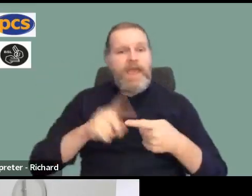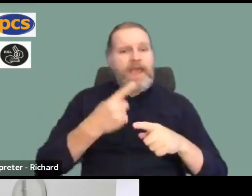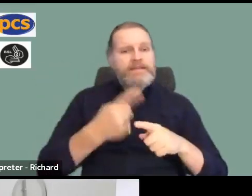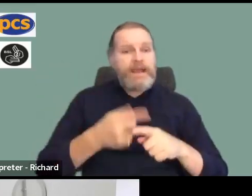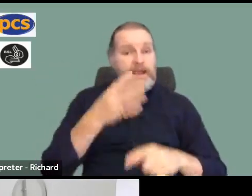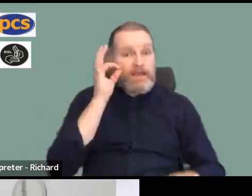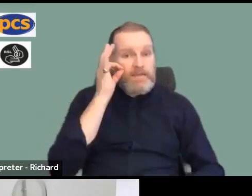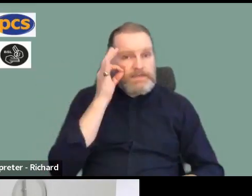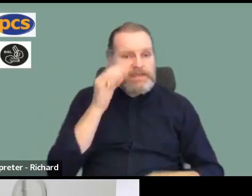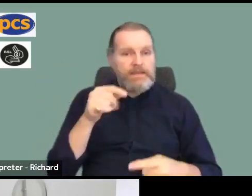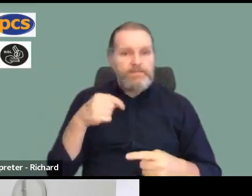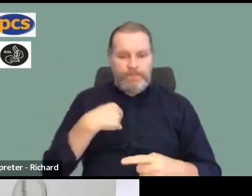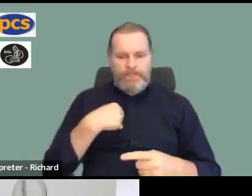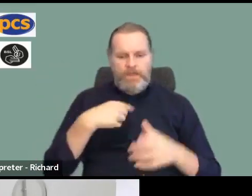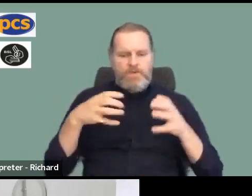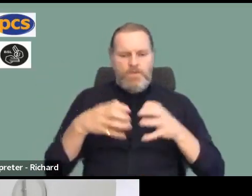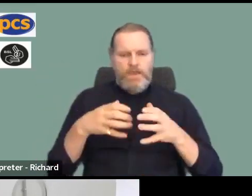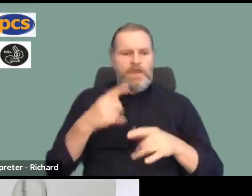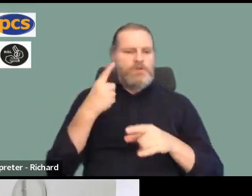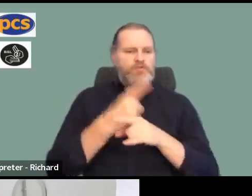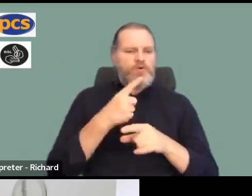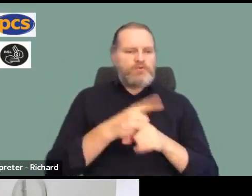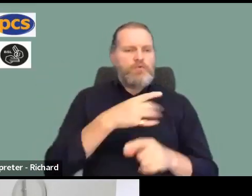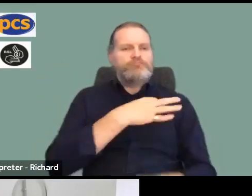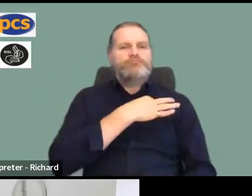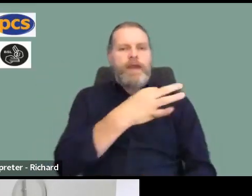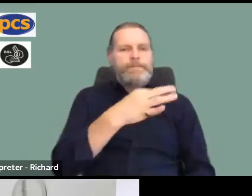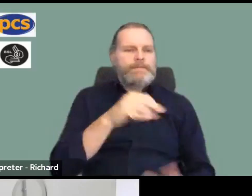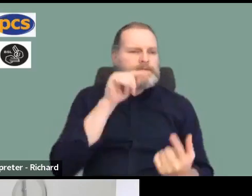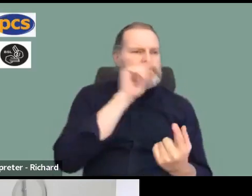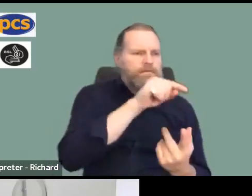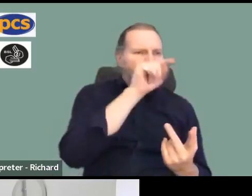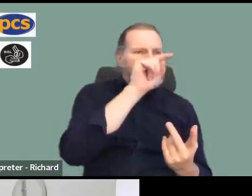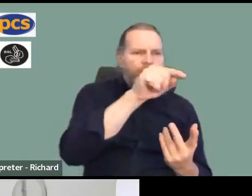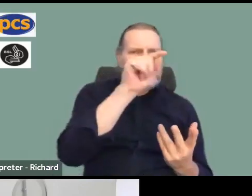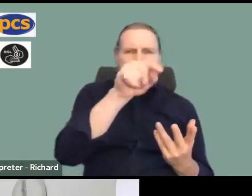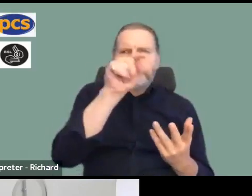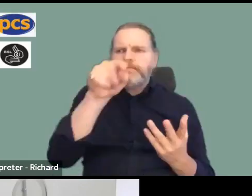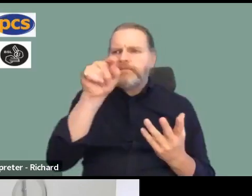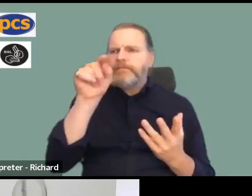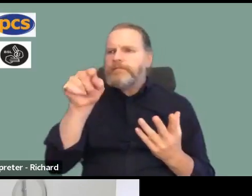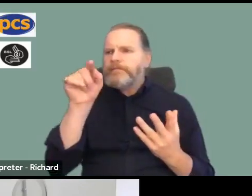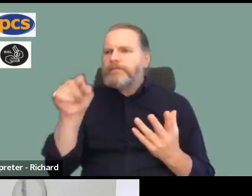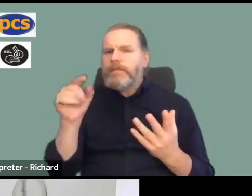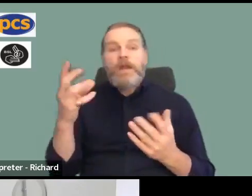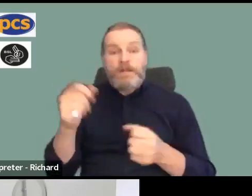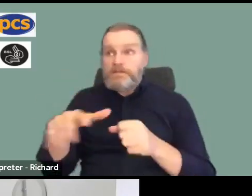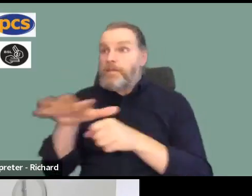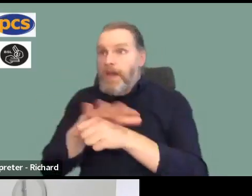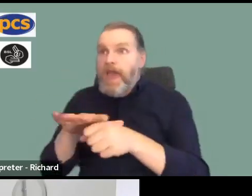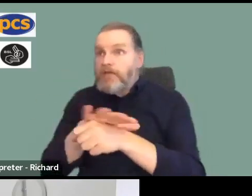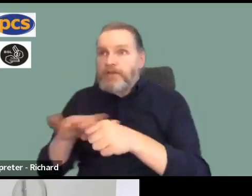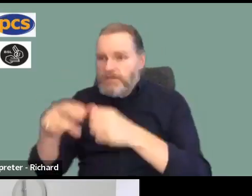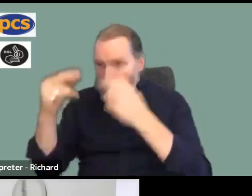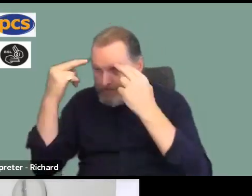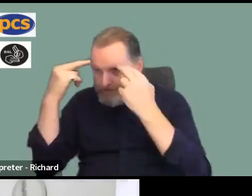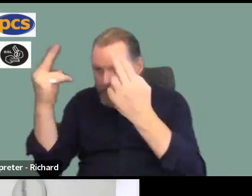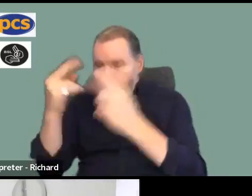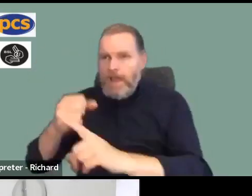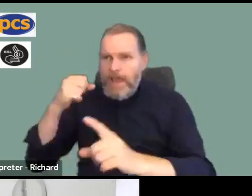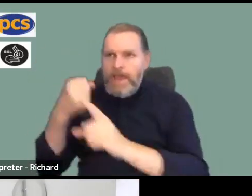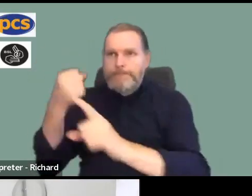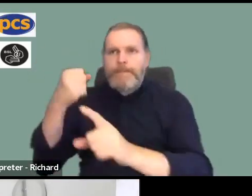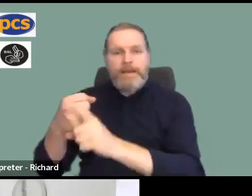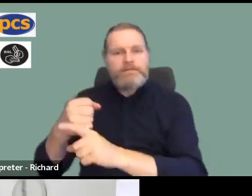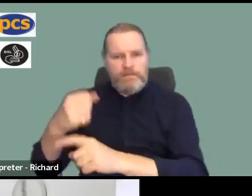to reps at all levels of the union. about where action could be taken that would have an immediate impact that the